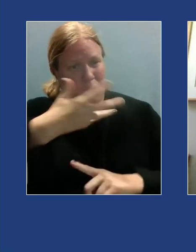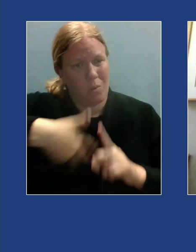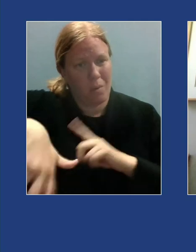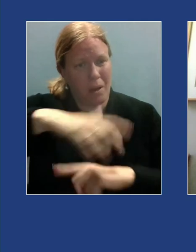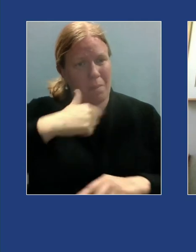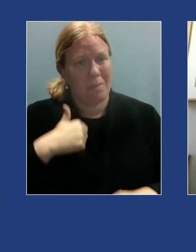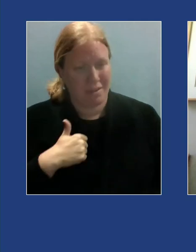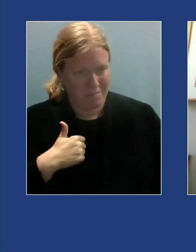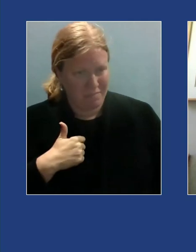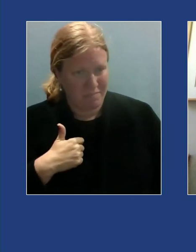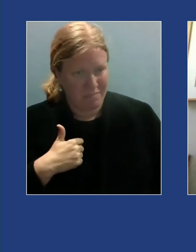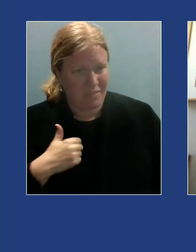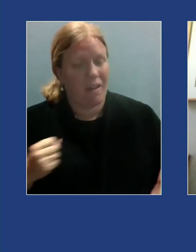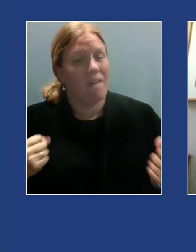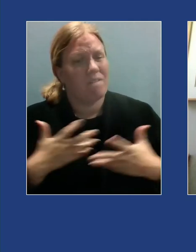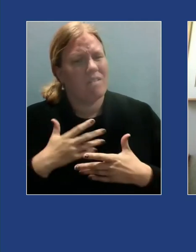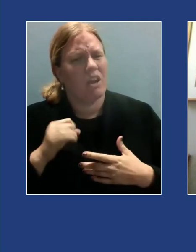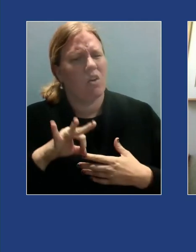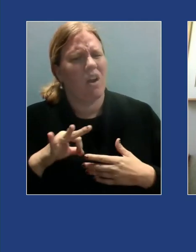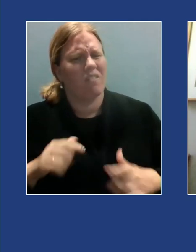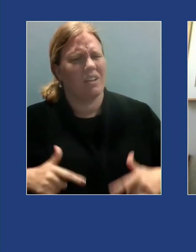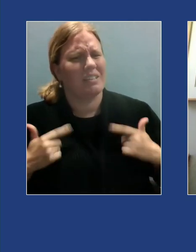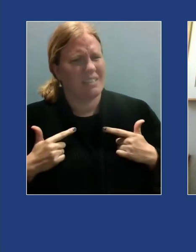fear I felt the fear of existing